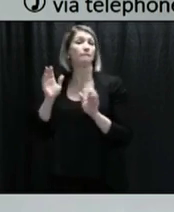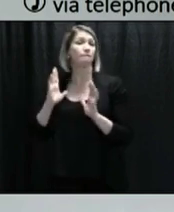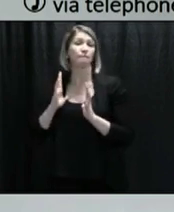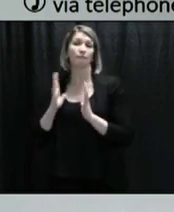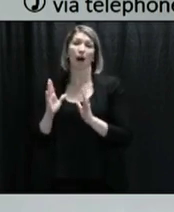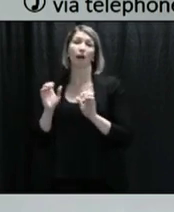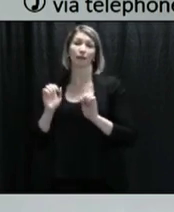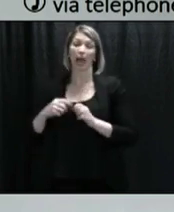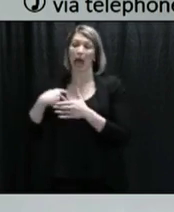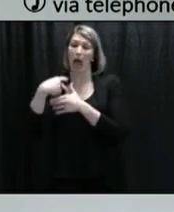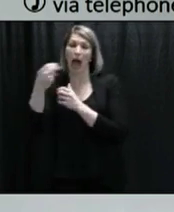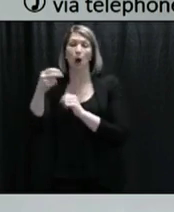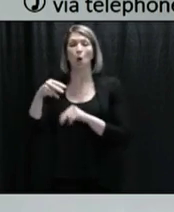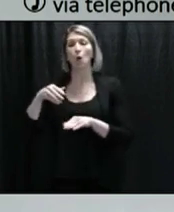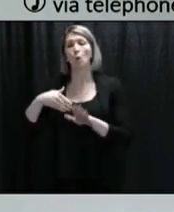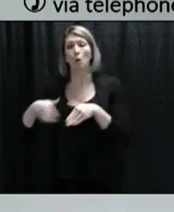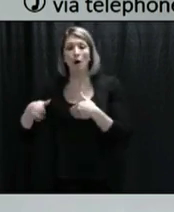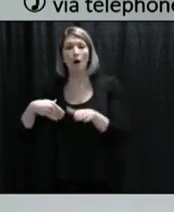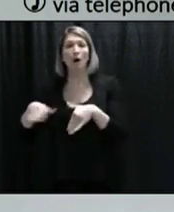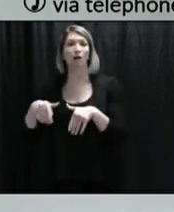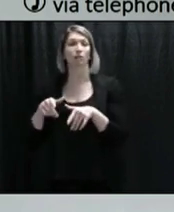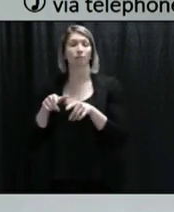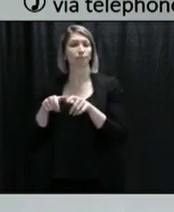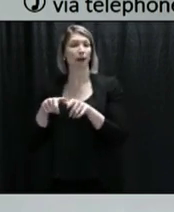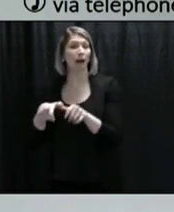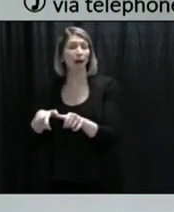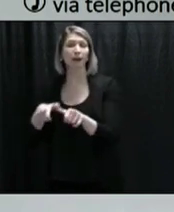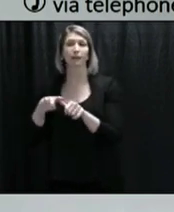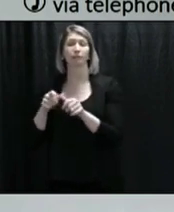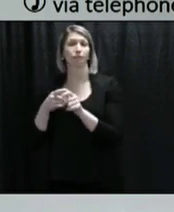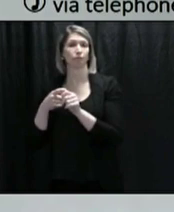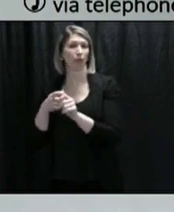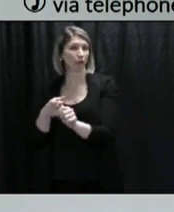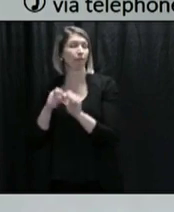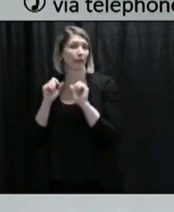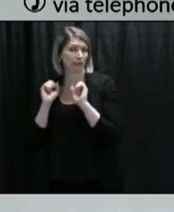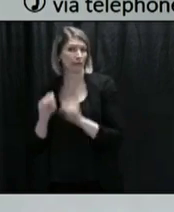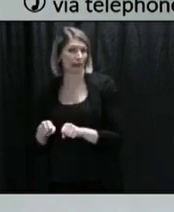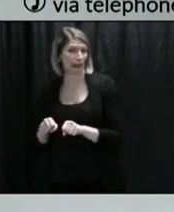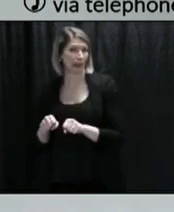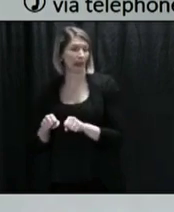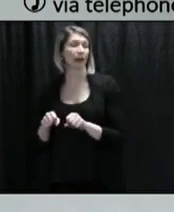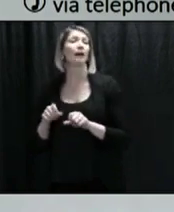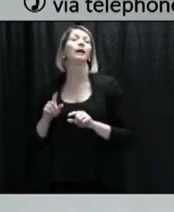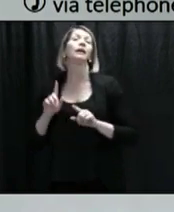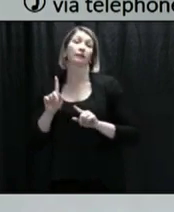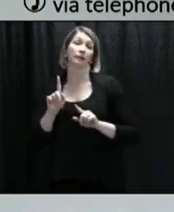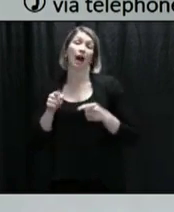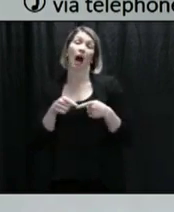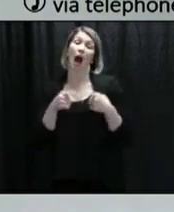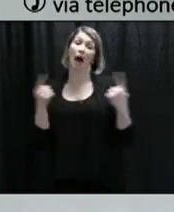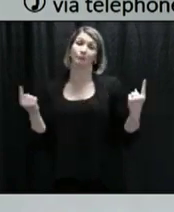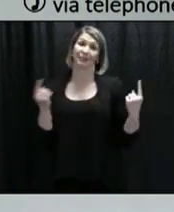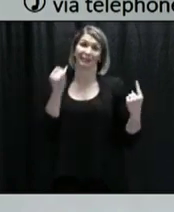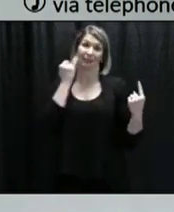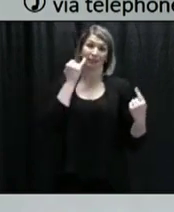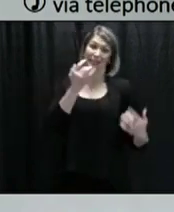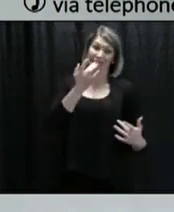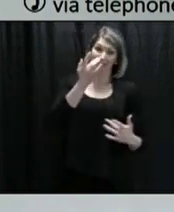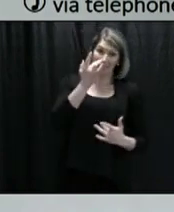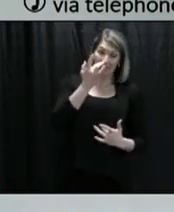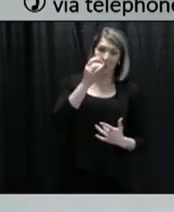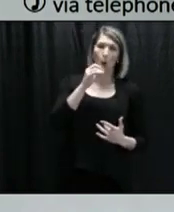a jog or a bike ride. But if you are self-isolating, if you've been asked to self-isolate, either because you're a contact